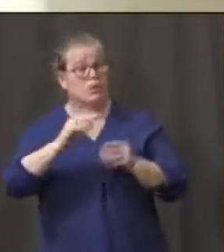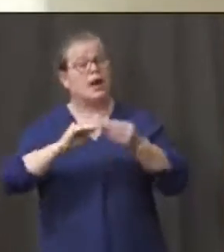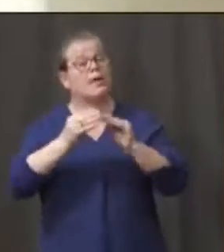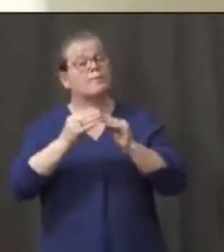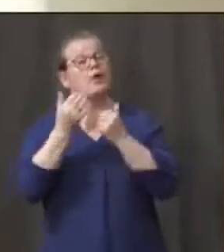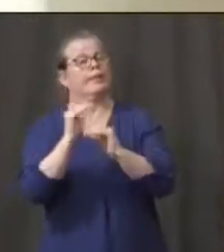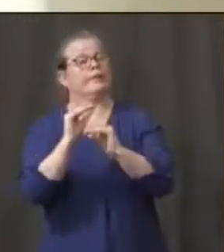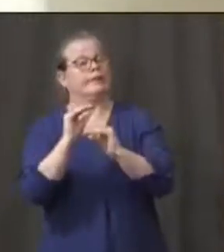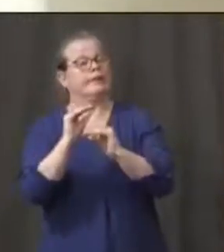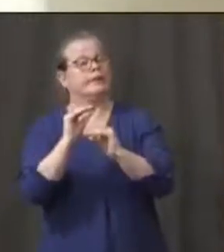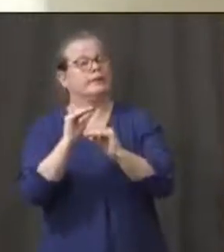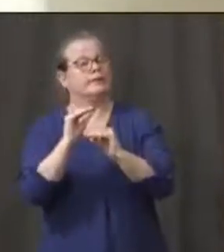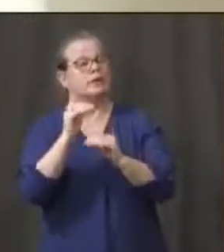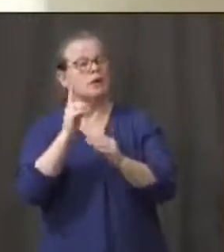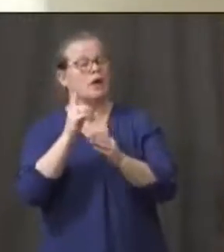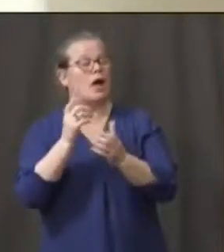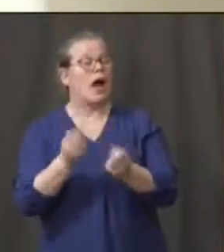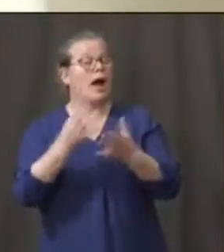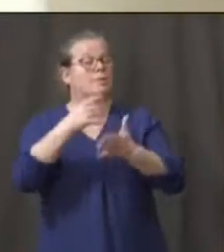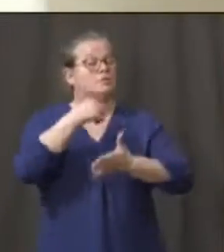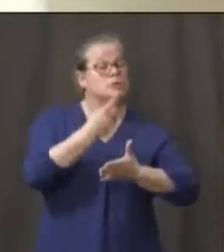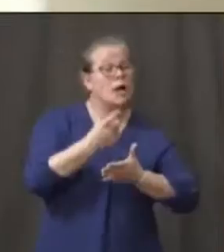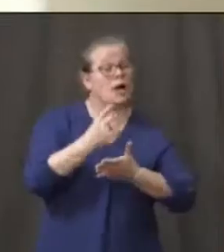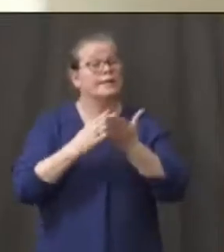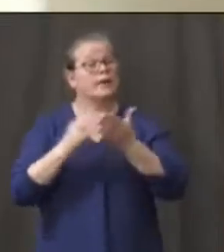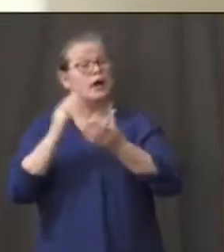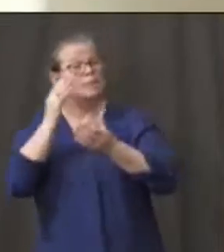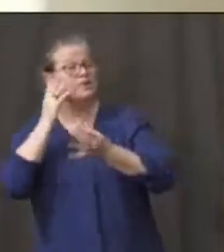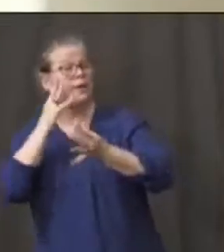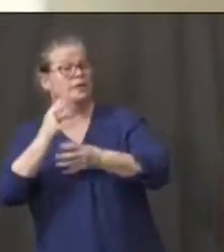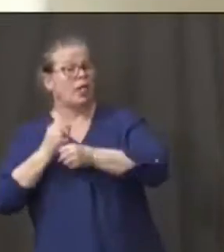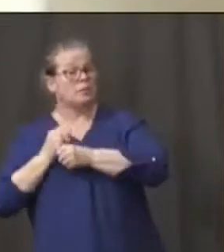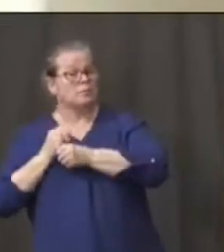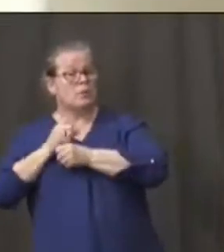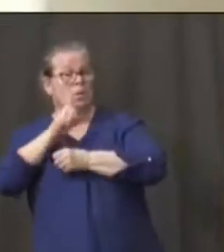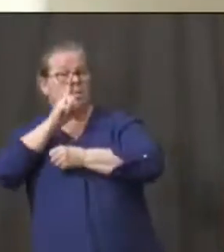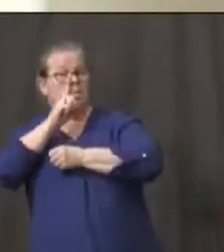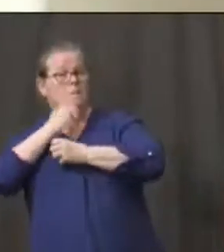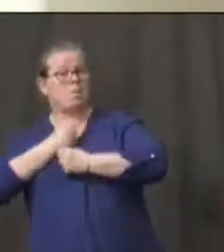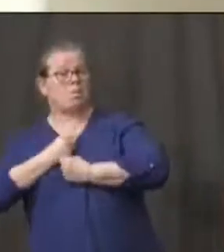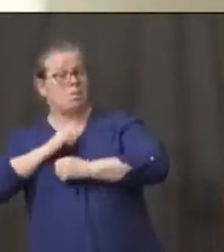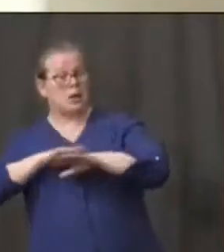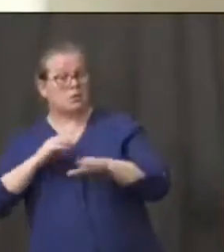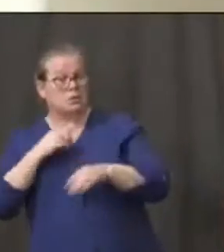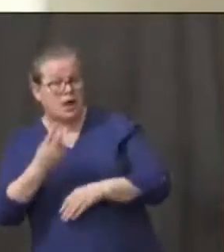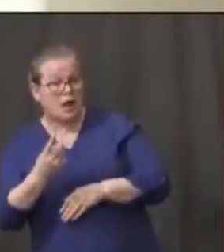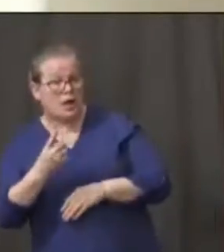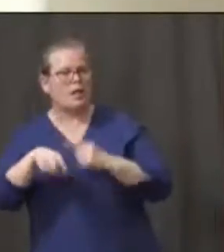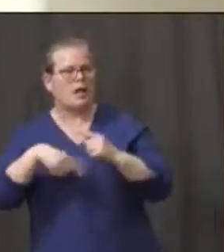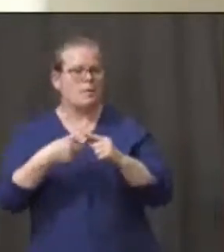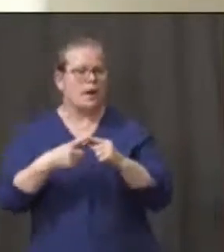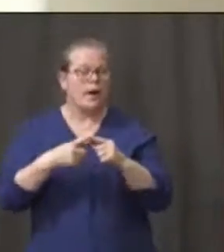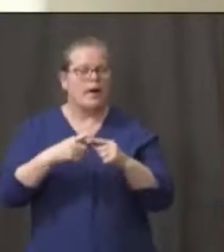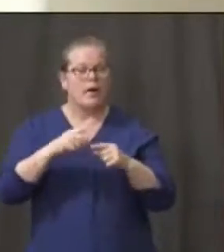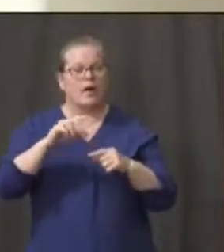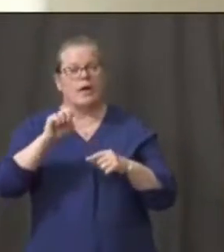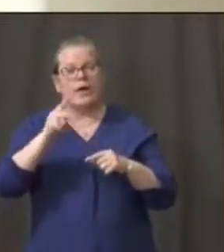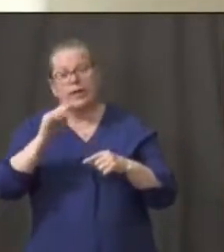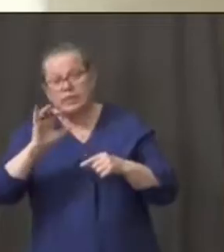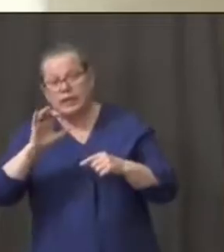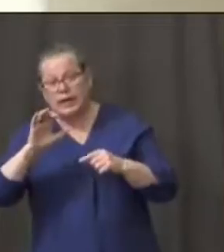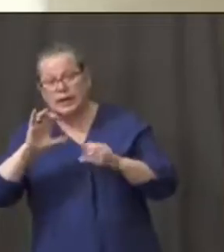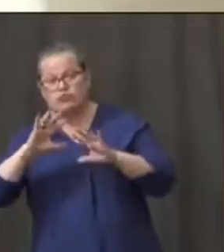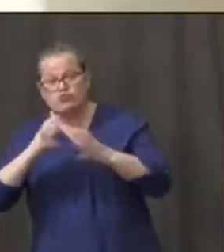rate of infections and deaths among racial and ethnic groups or the number of cases